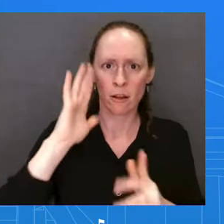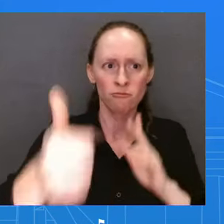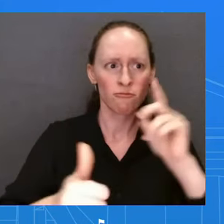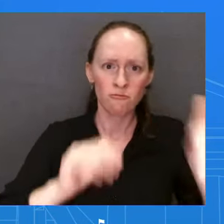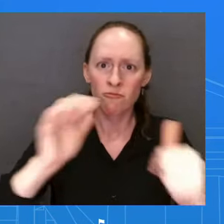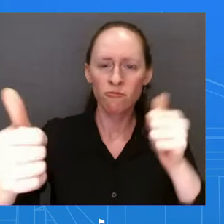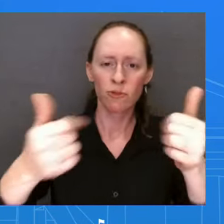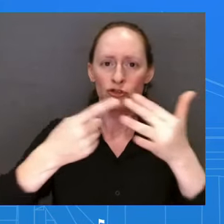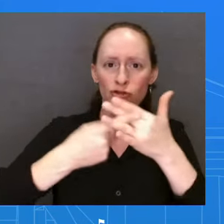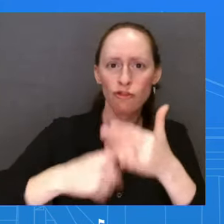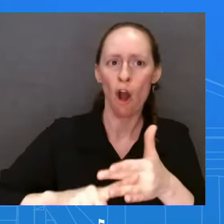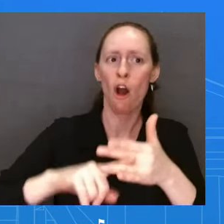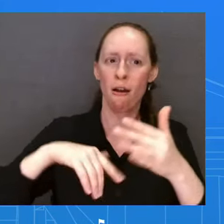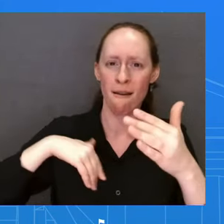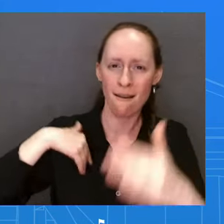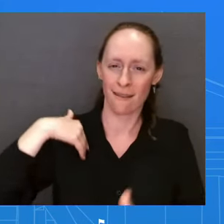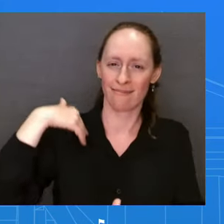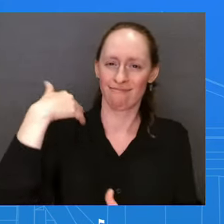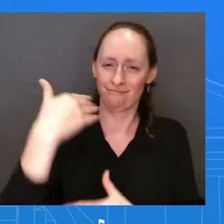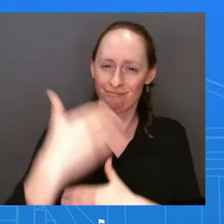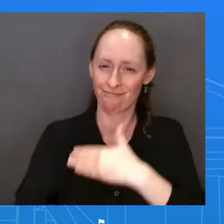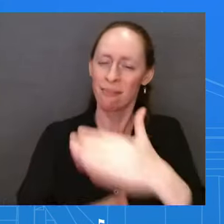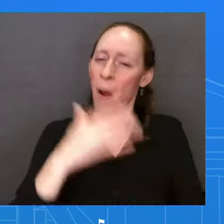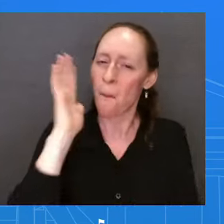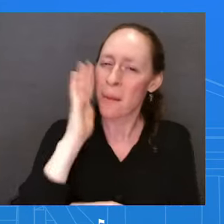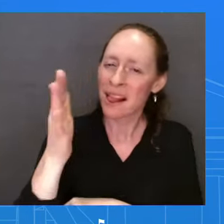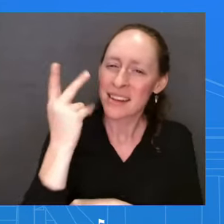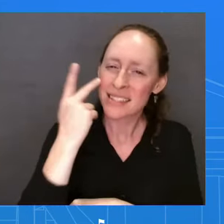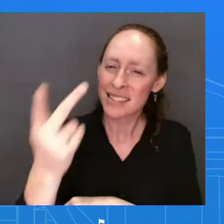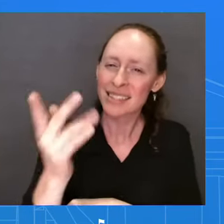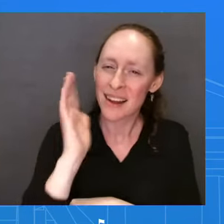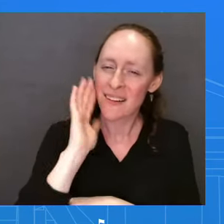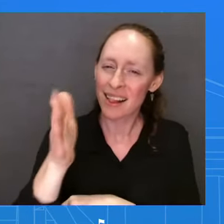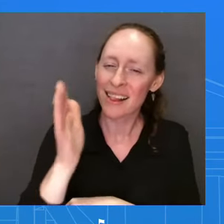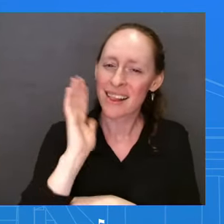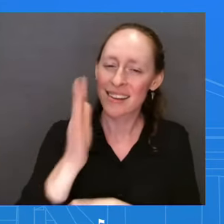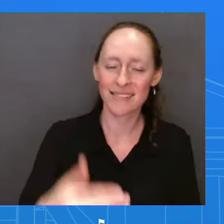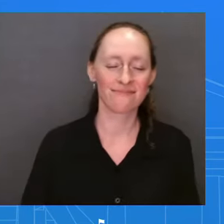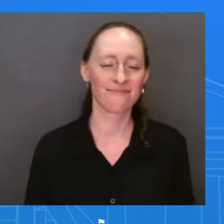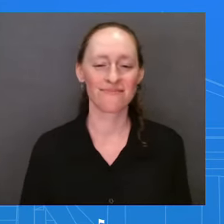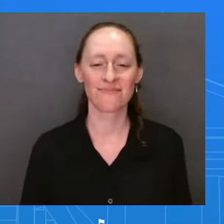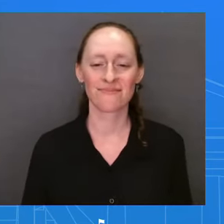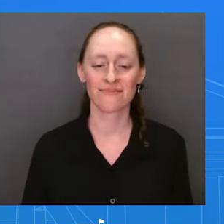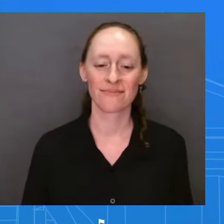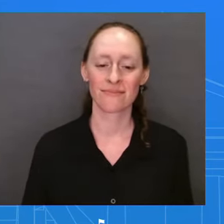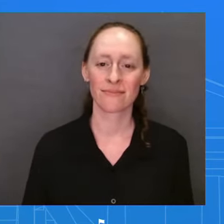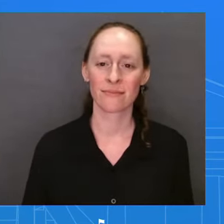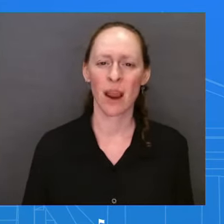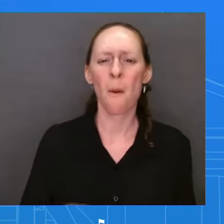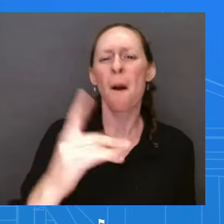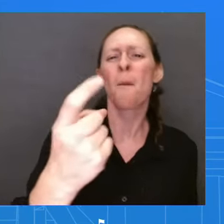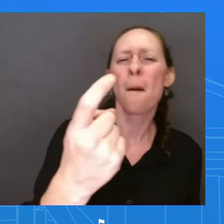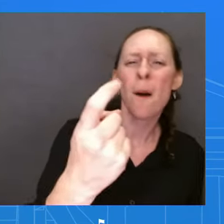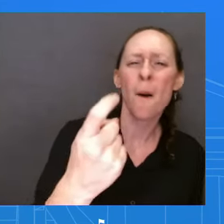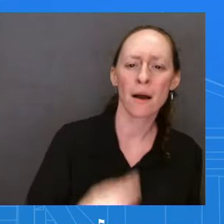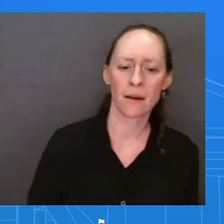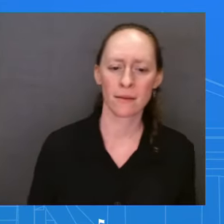about how we're going to continue to make progress for them. Real quick on student loans, though. Do you have a —